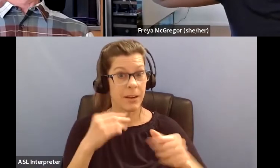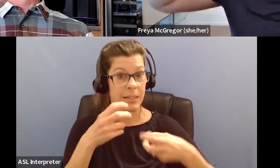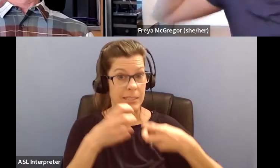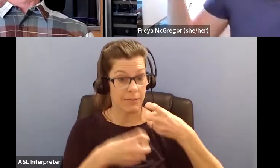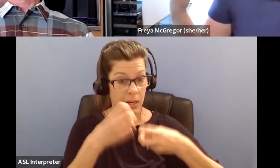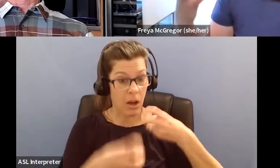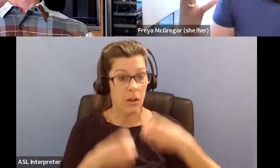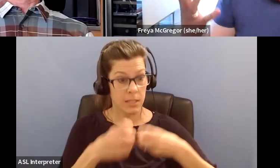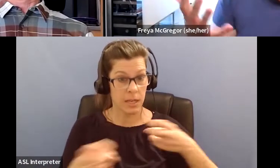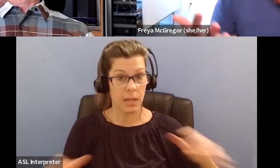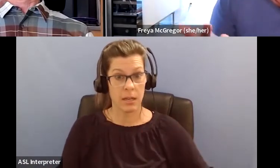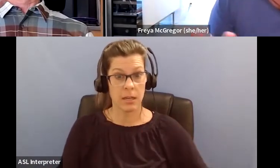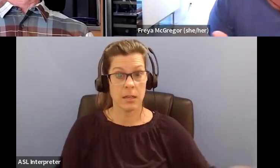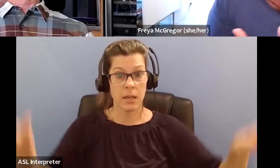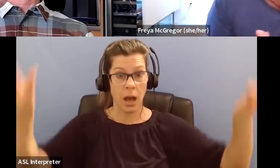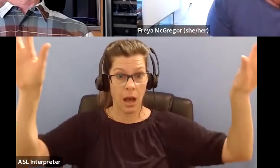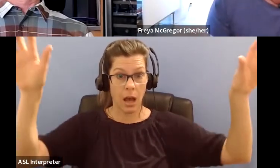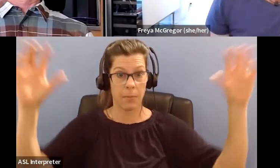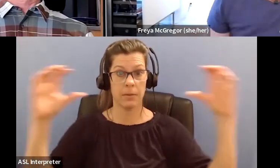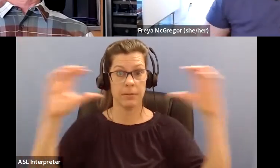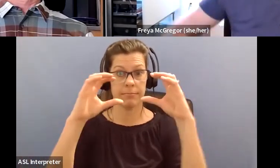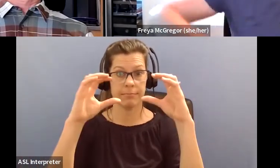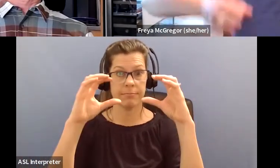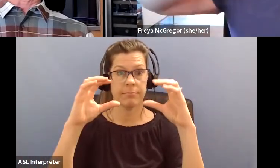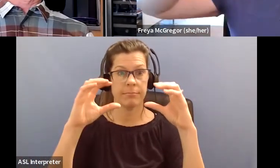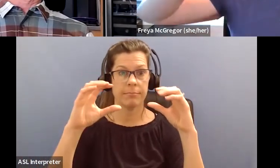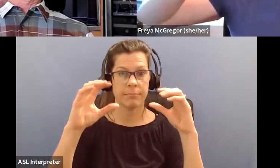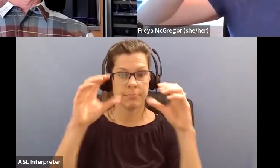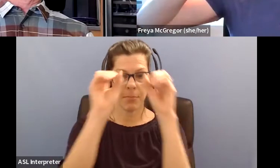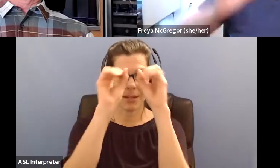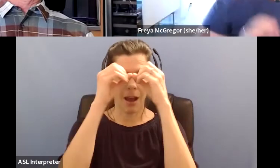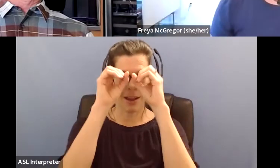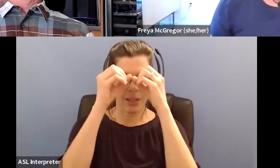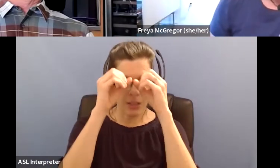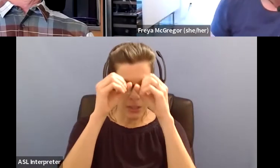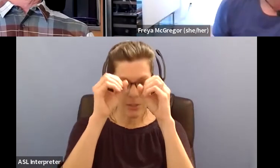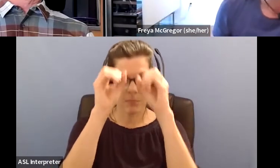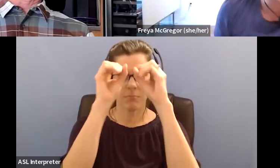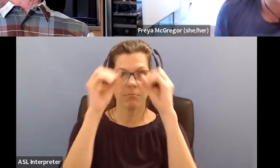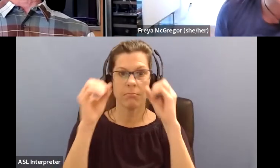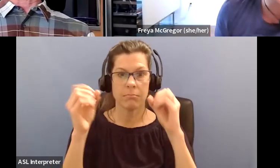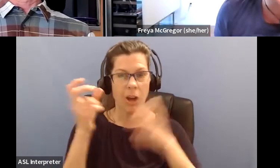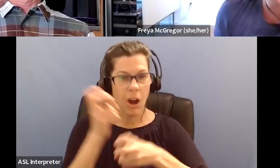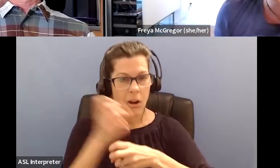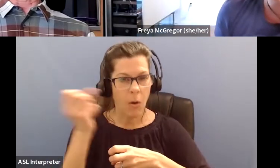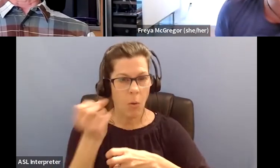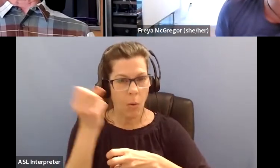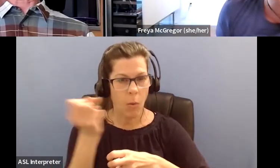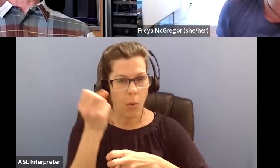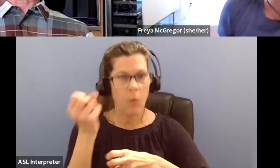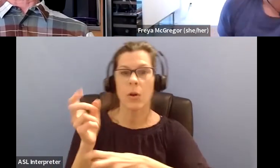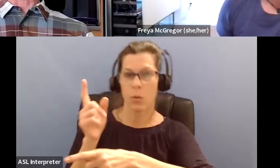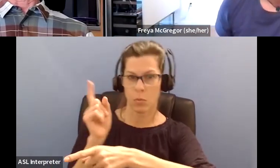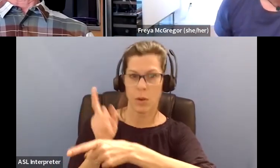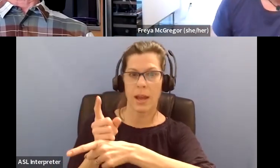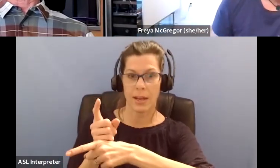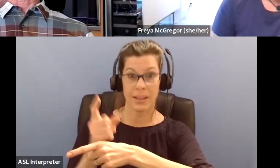up, for example, holding binoculars, right? Like that's, that's really difficult to get up into that position. Right. So even